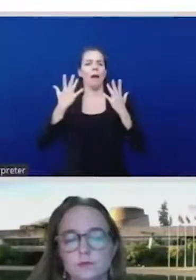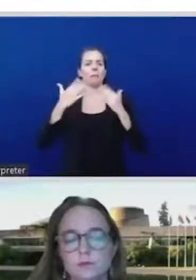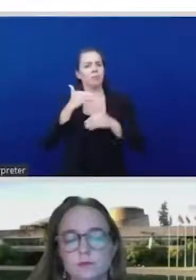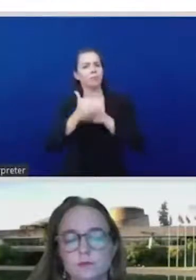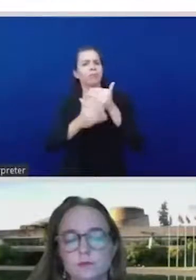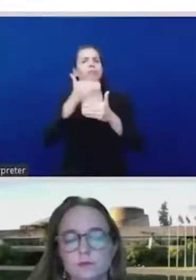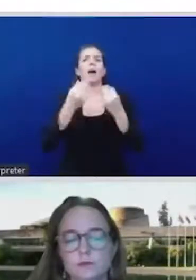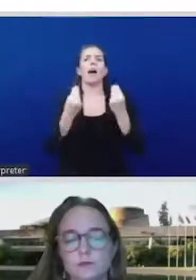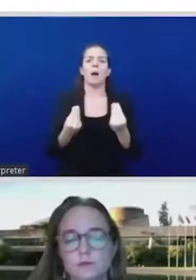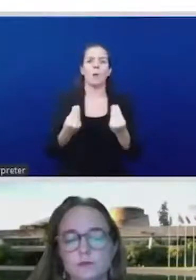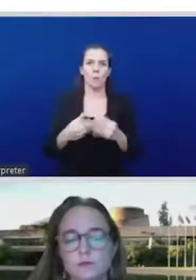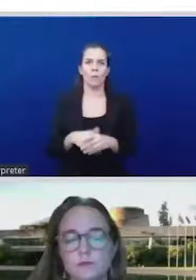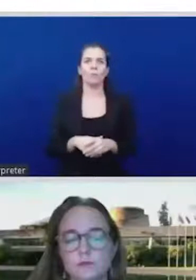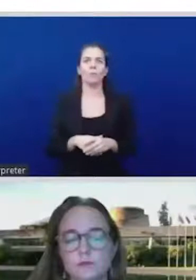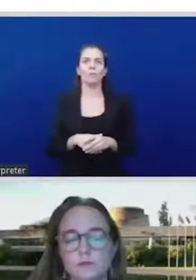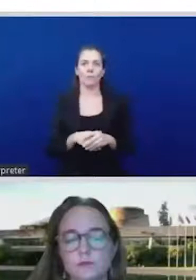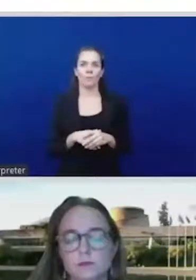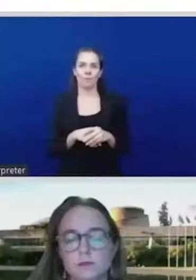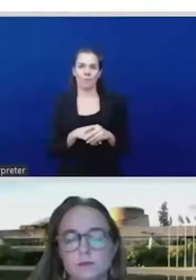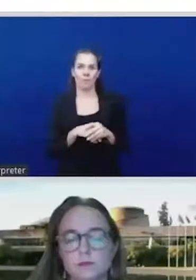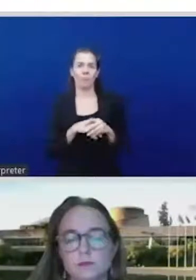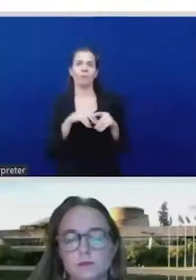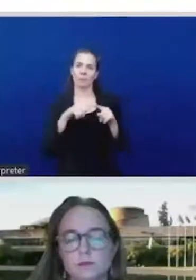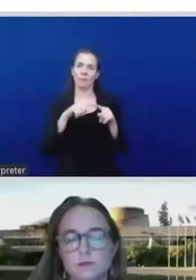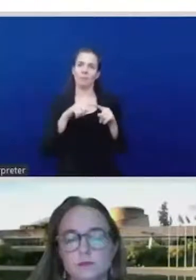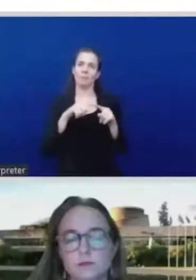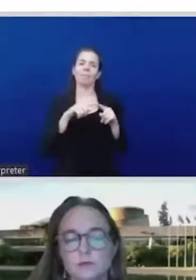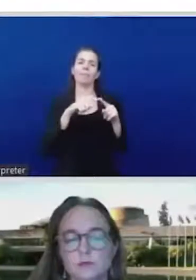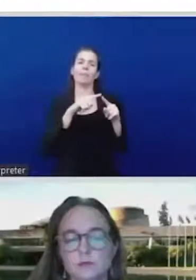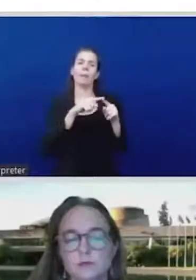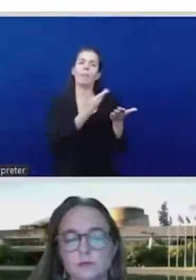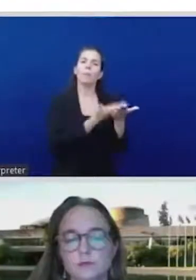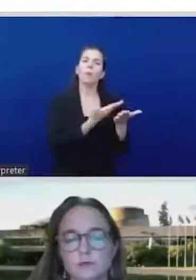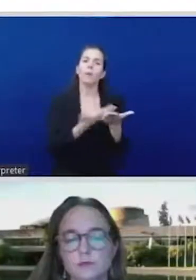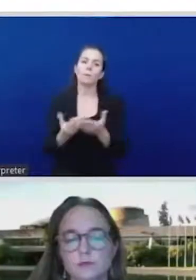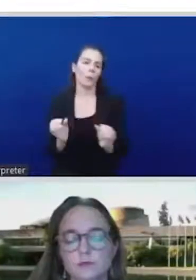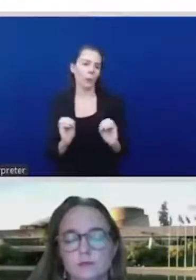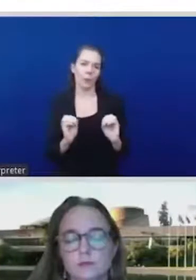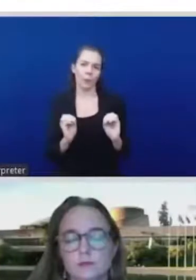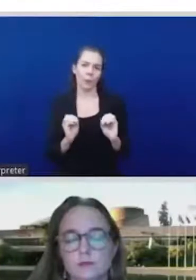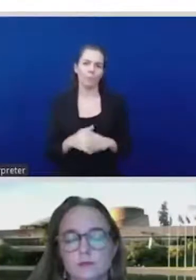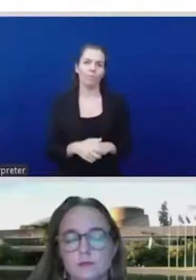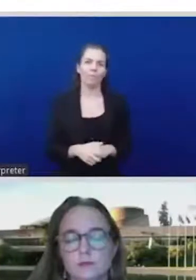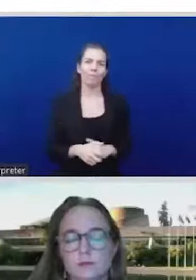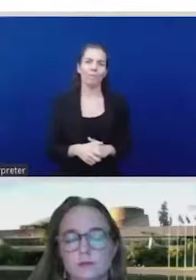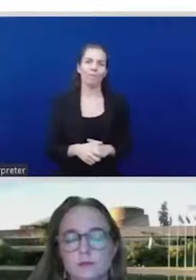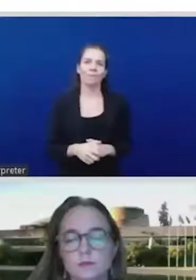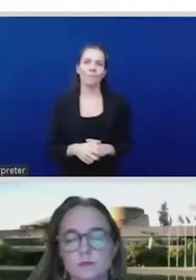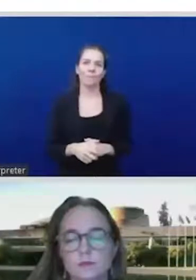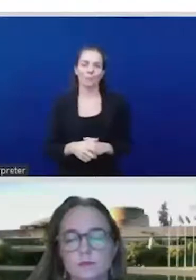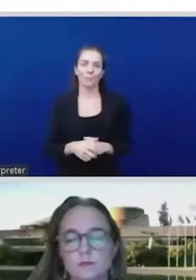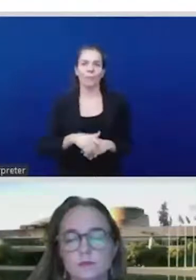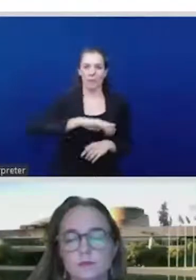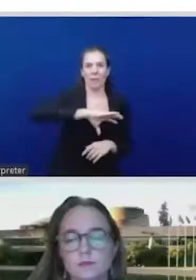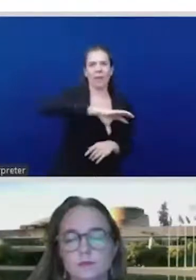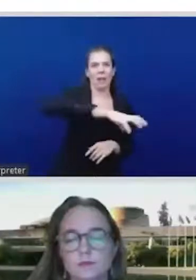internationalism seems to have taken a real backseat. Everyone announces we're all in this together and no one